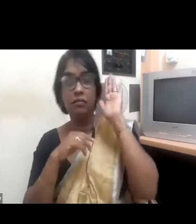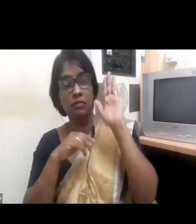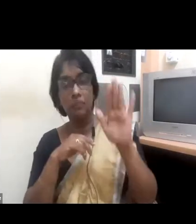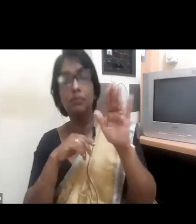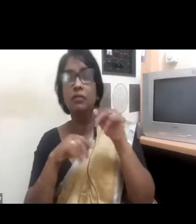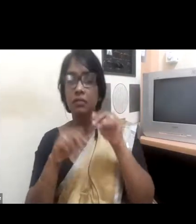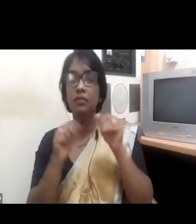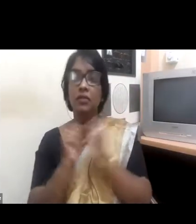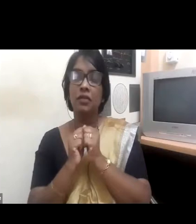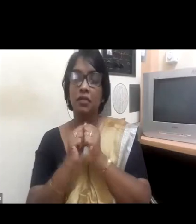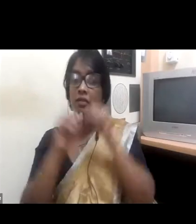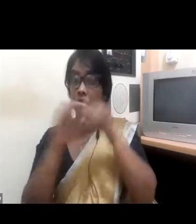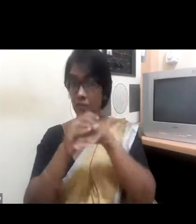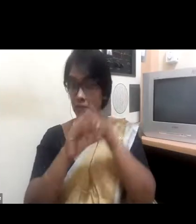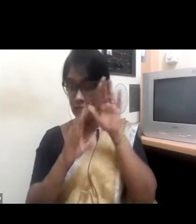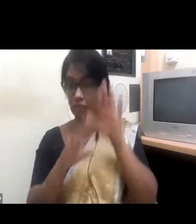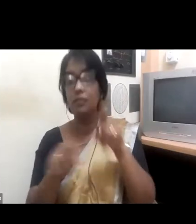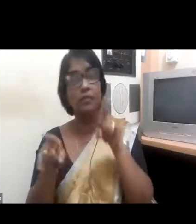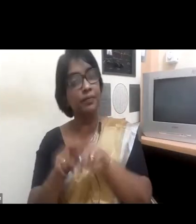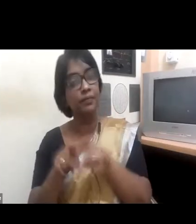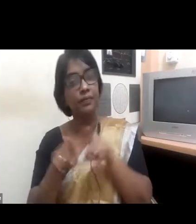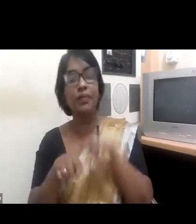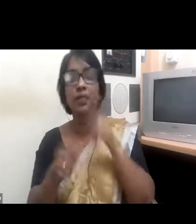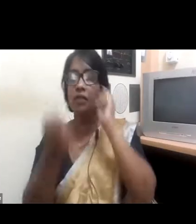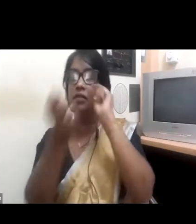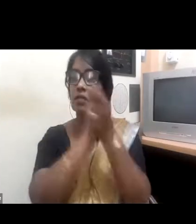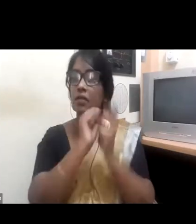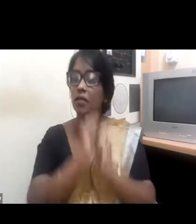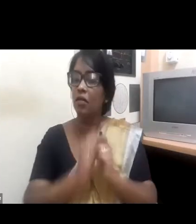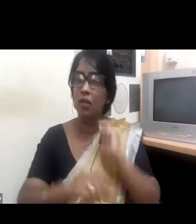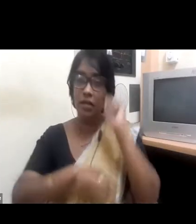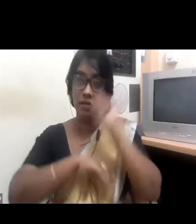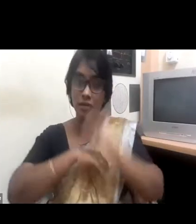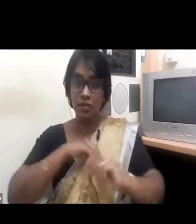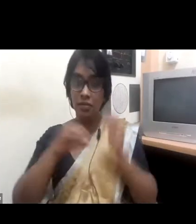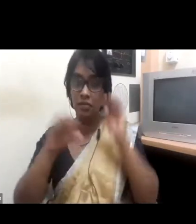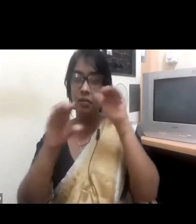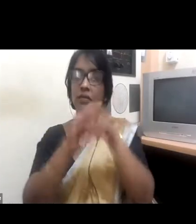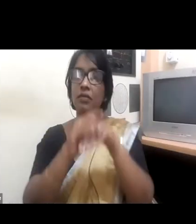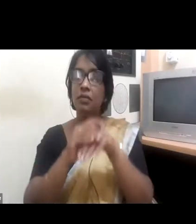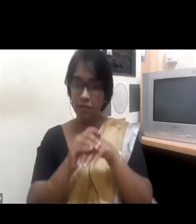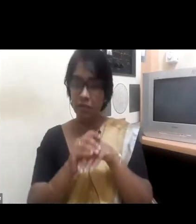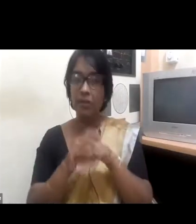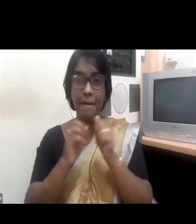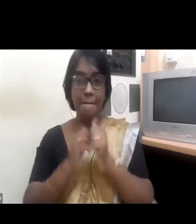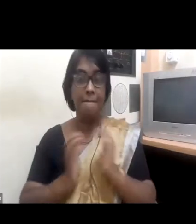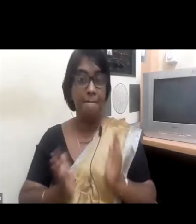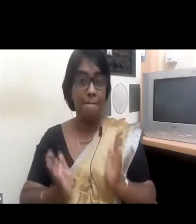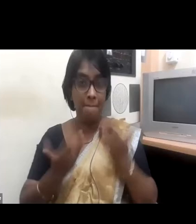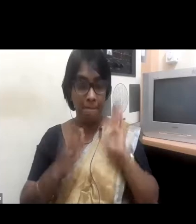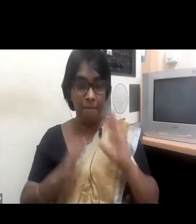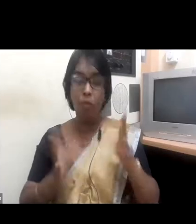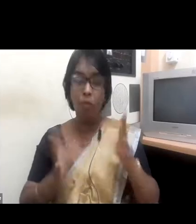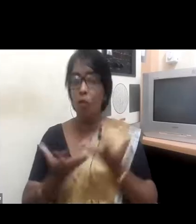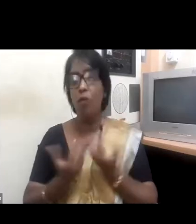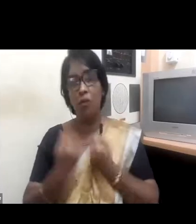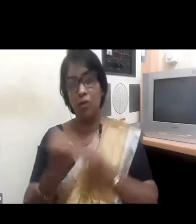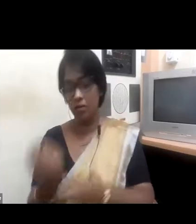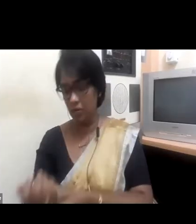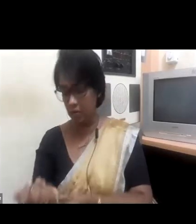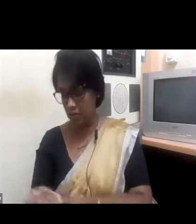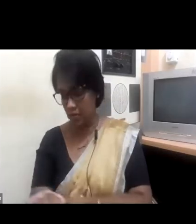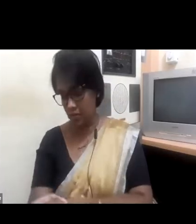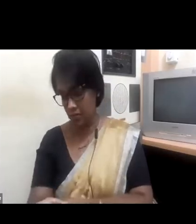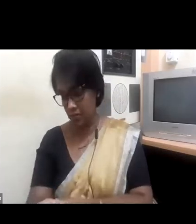changes within the organization if we wanted to go all the way to a board. Whether we like it or not,